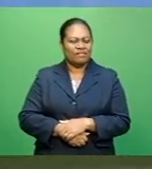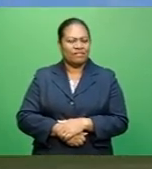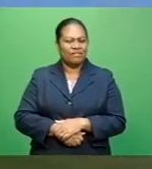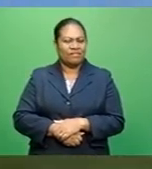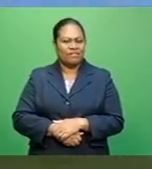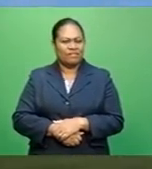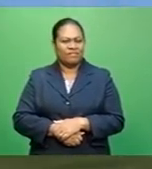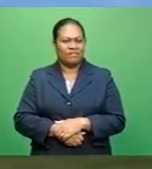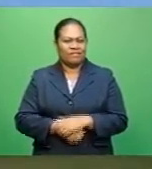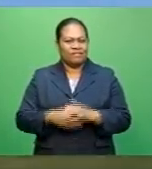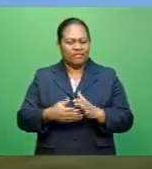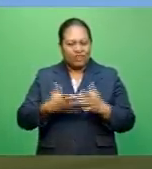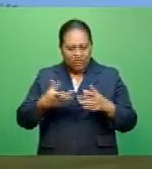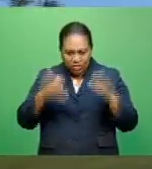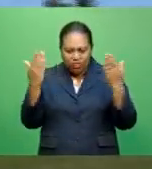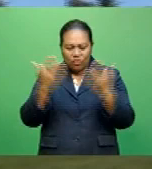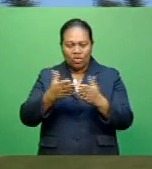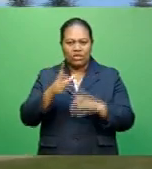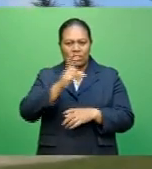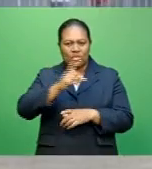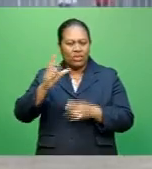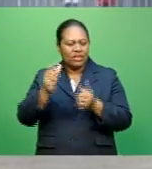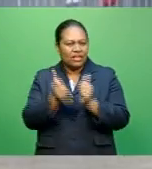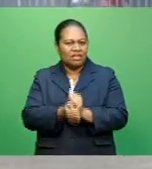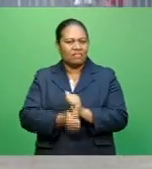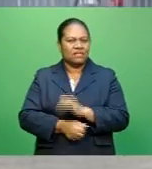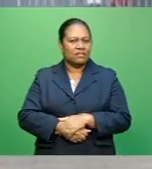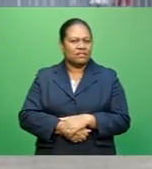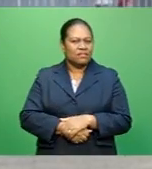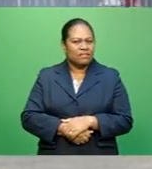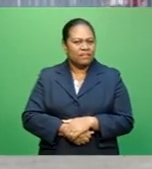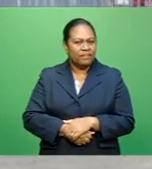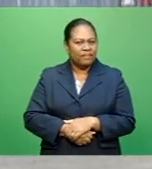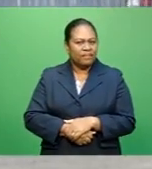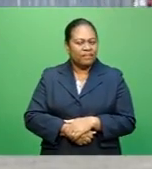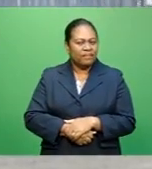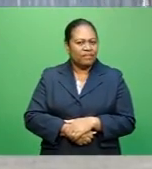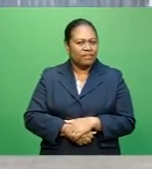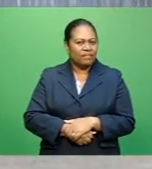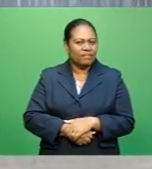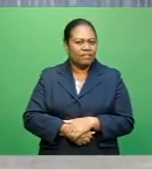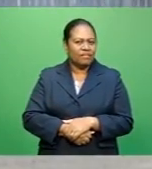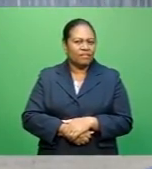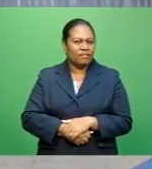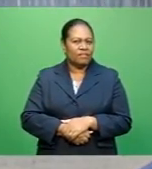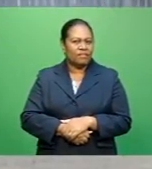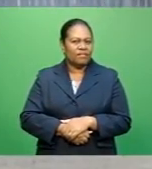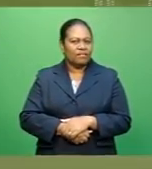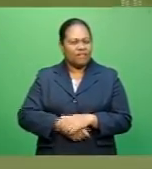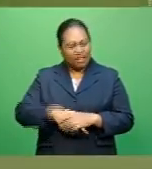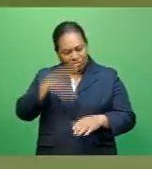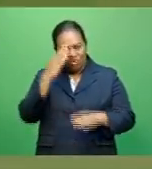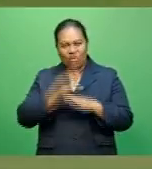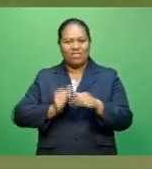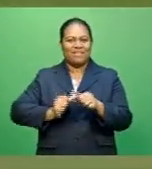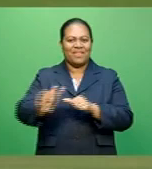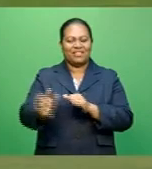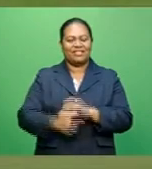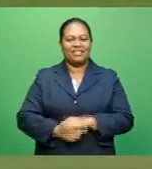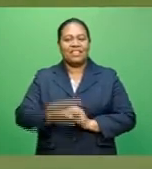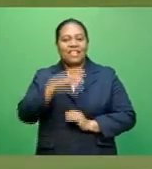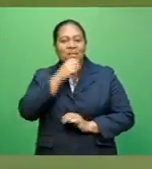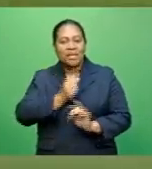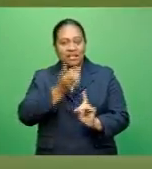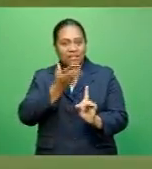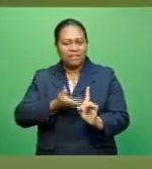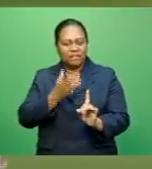pool against it for other sports. I think I'm going to hope for the best. Leweni finished